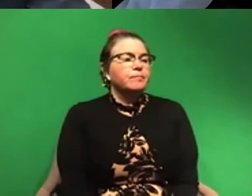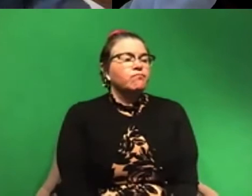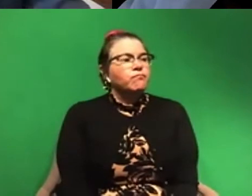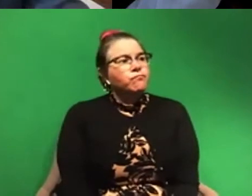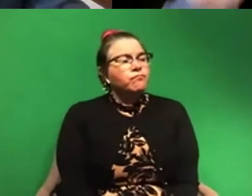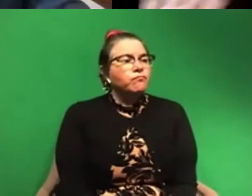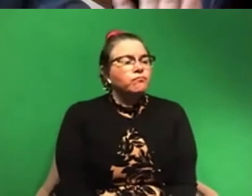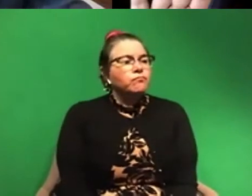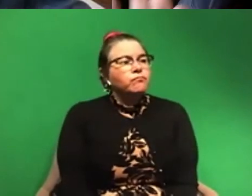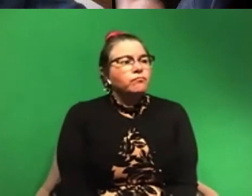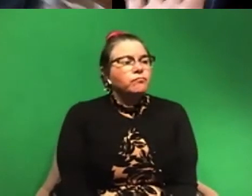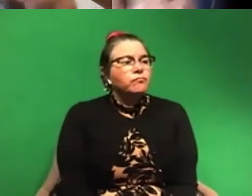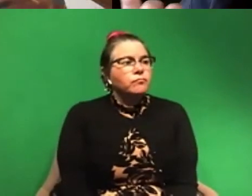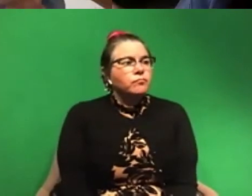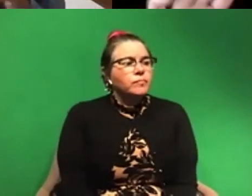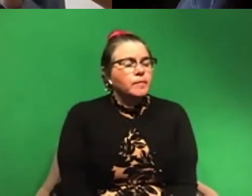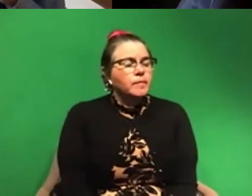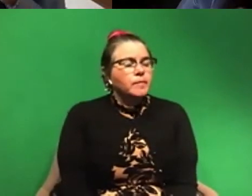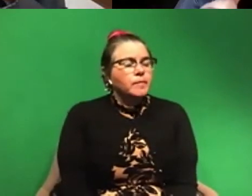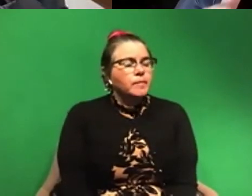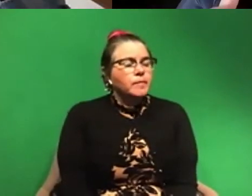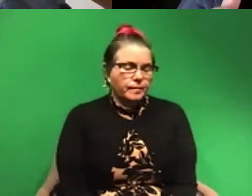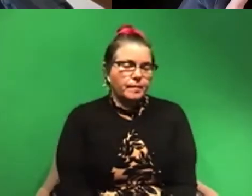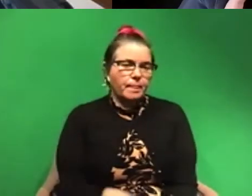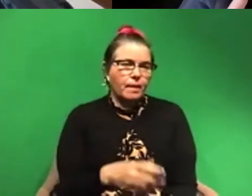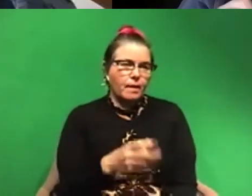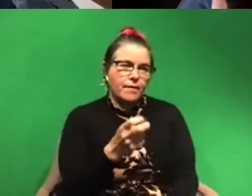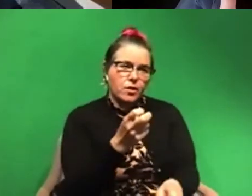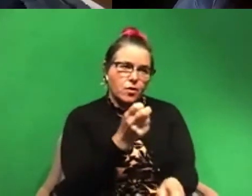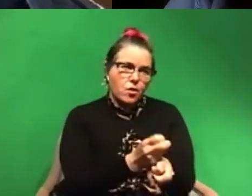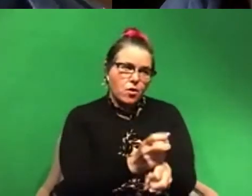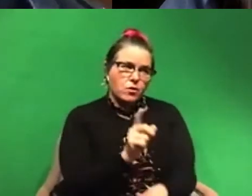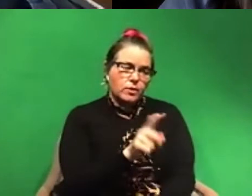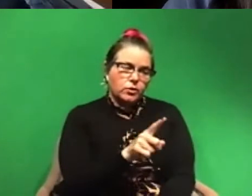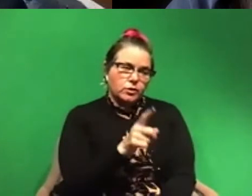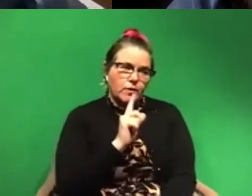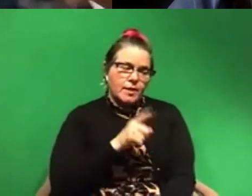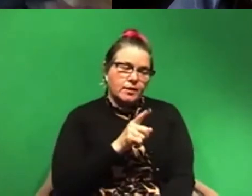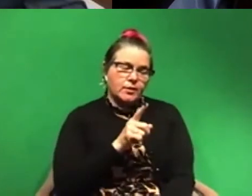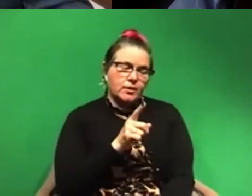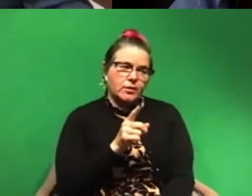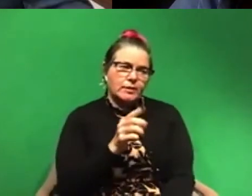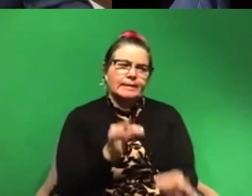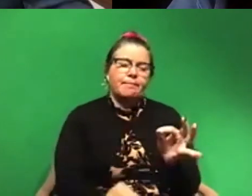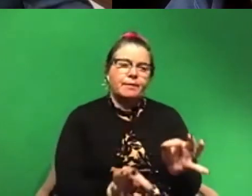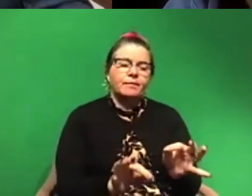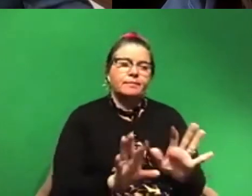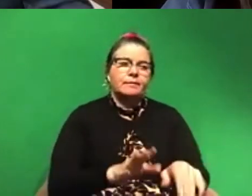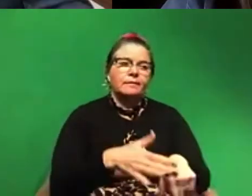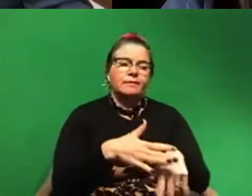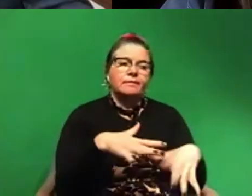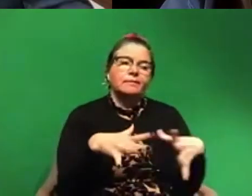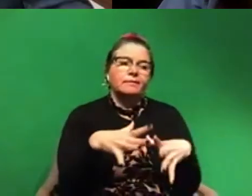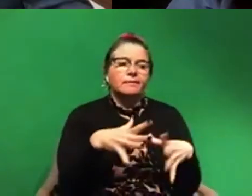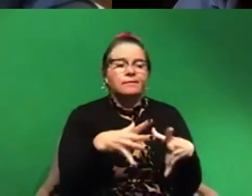okay, so this is going to be a hard question to answer simply, but, um, here we go. What are the cells, cells and proteins